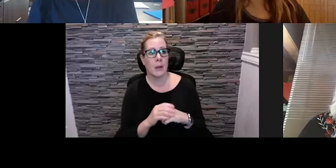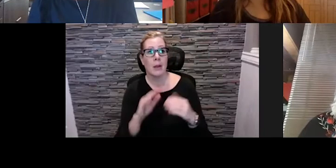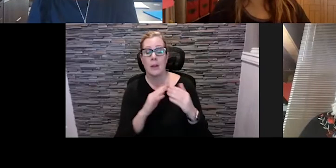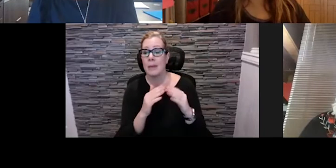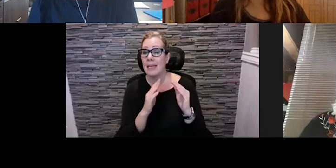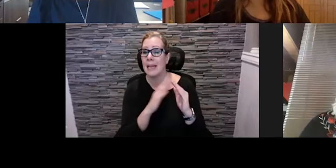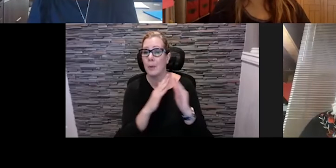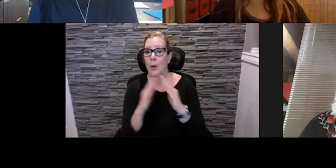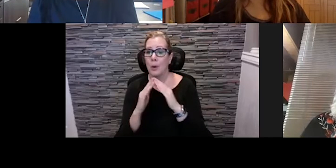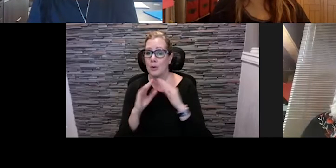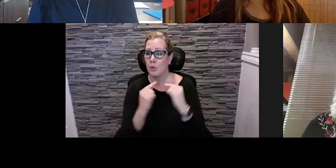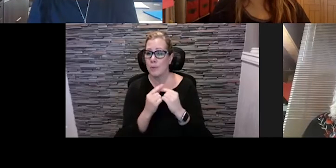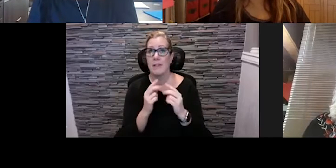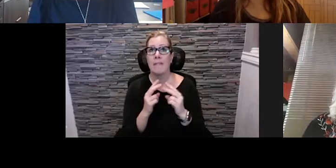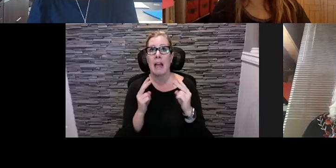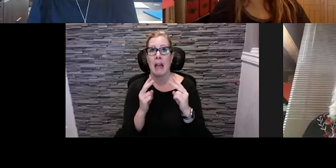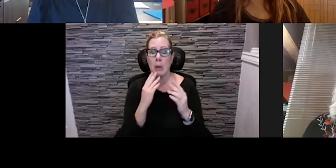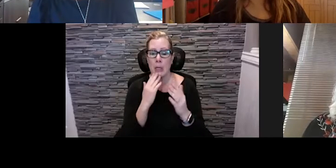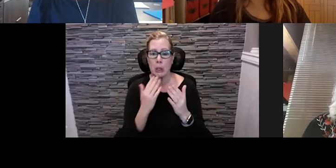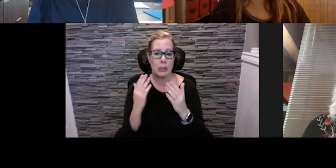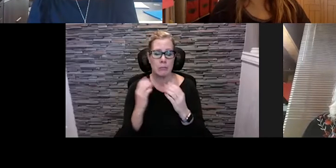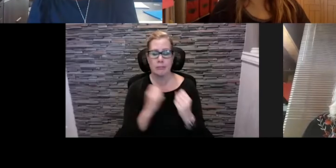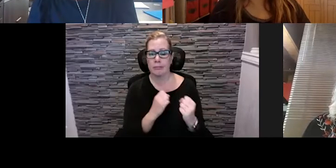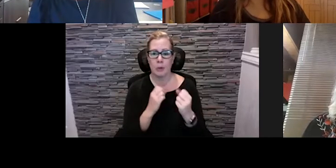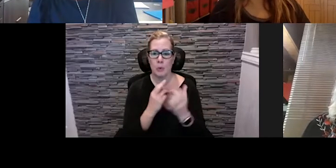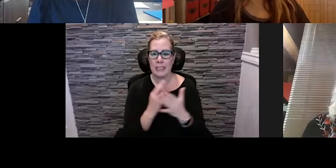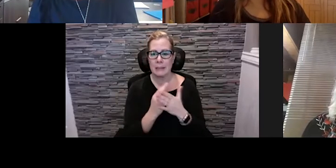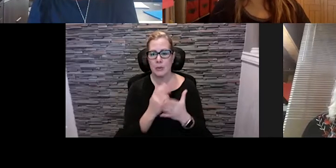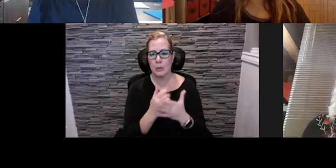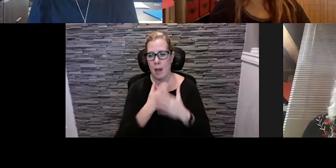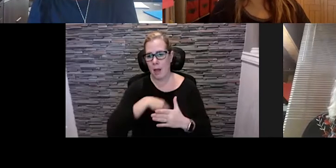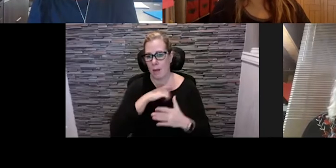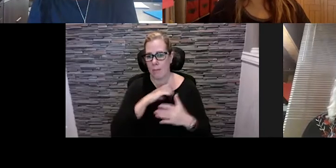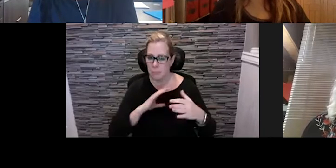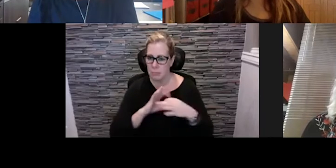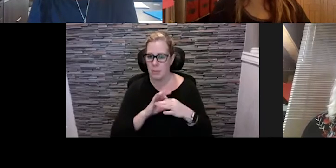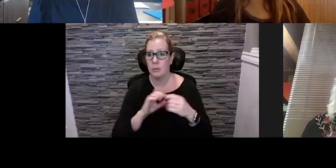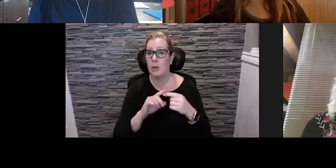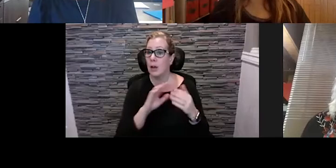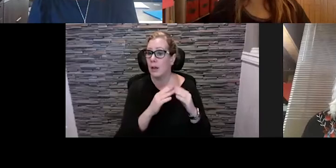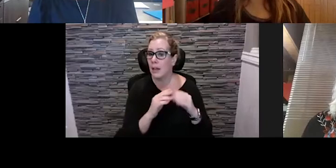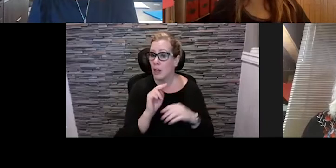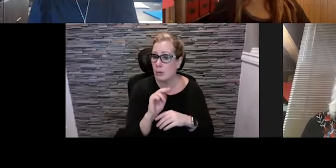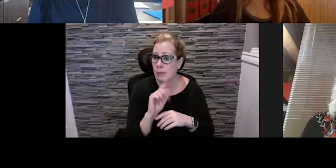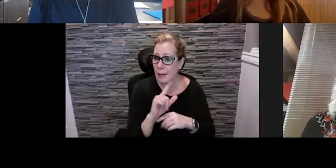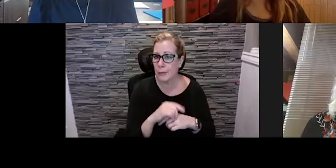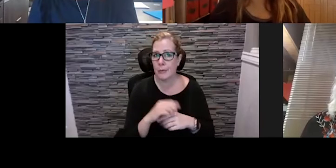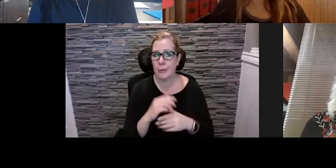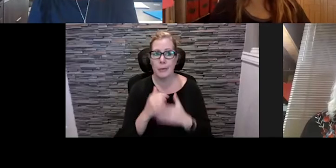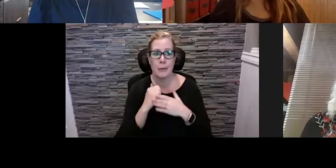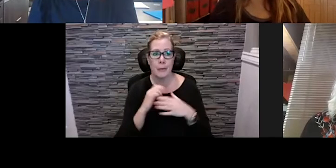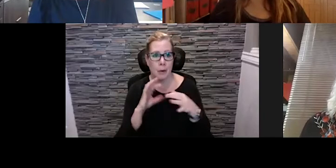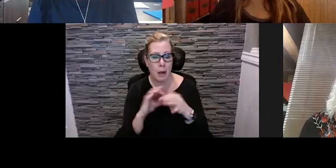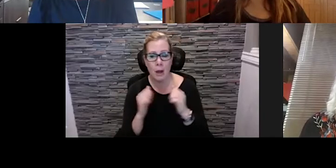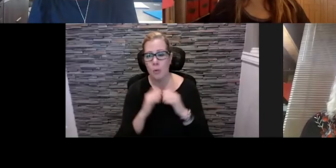community associations and they're a great resource for us to be able to connect in. To community newsletters and to start helping to connect make